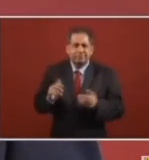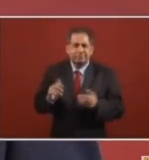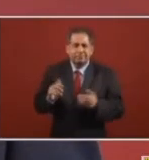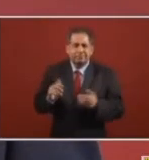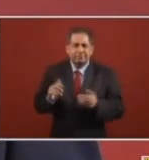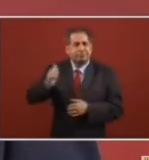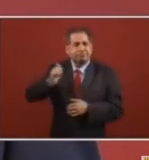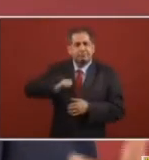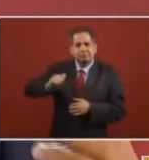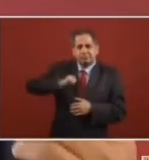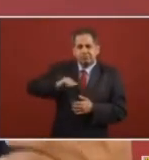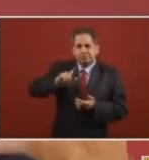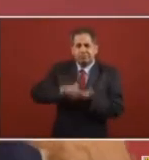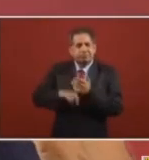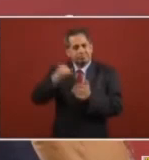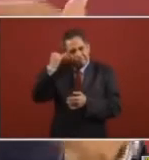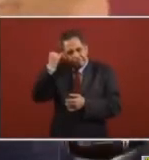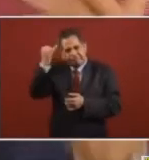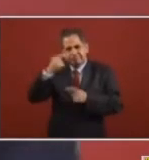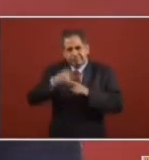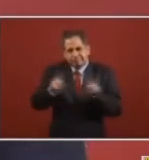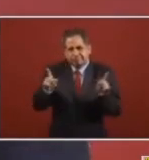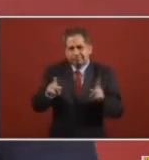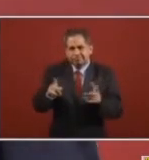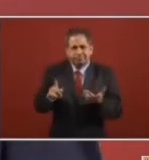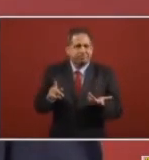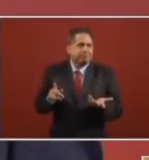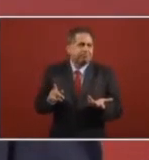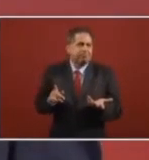old regimen, from